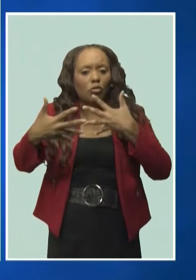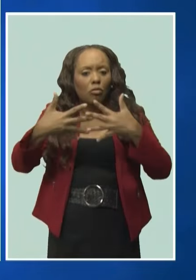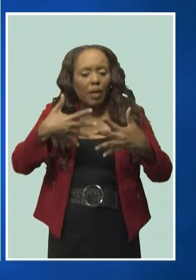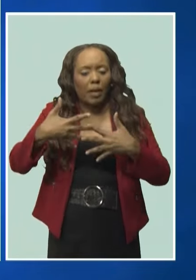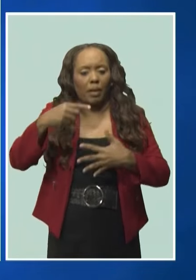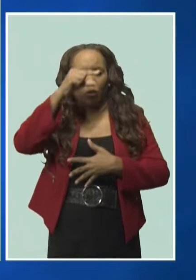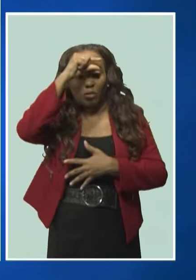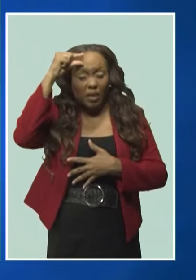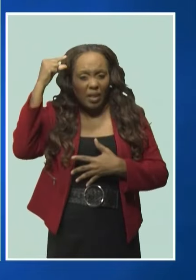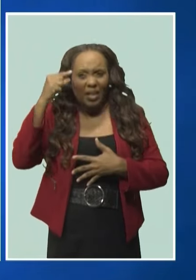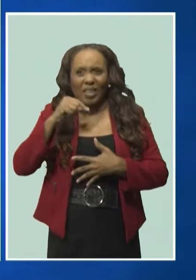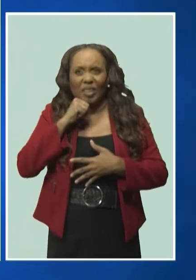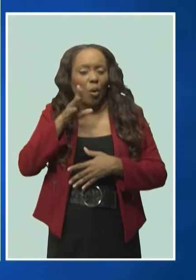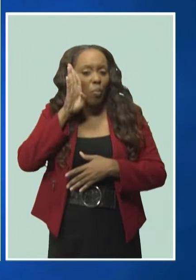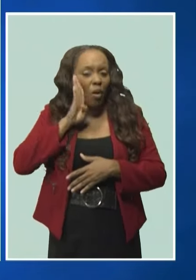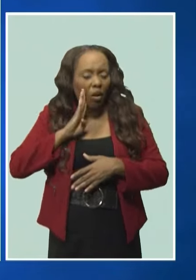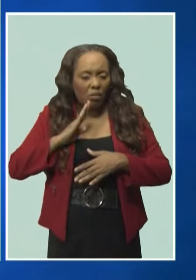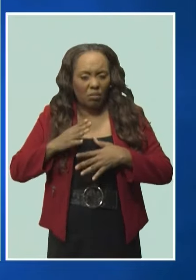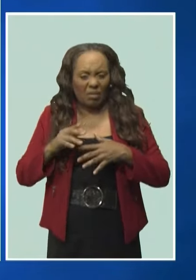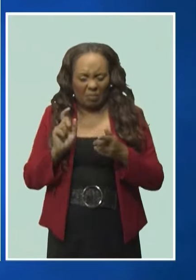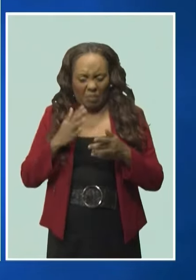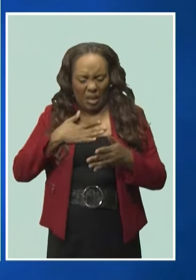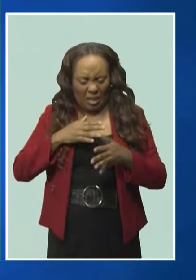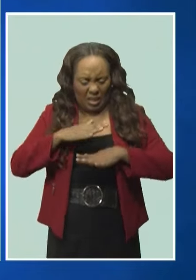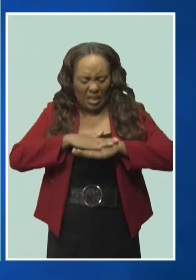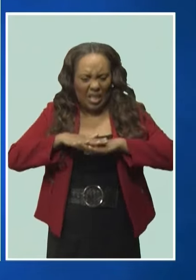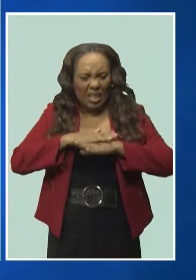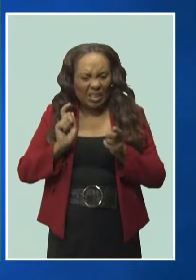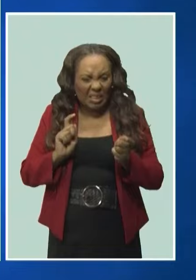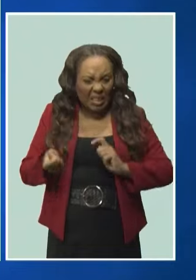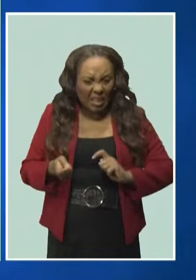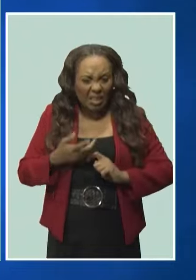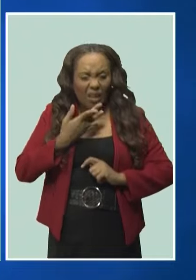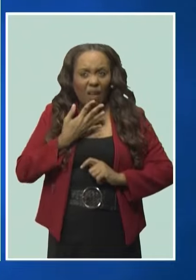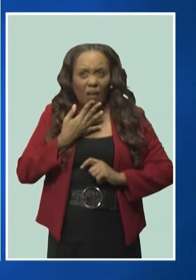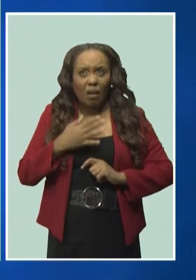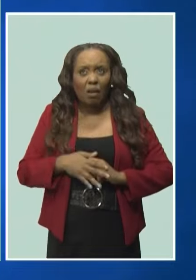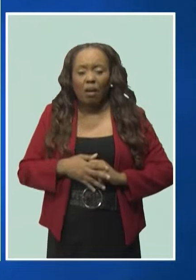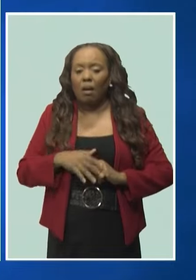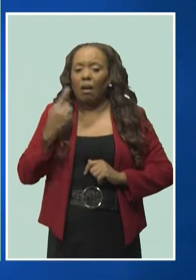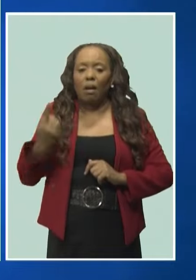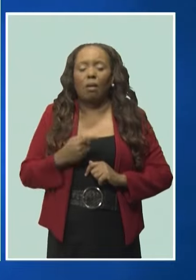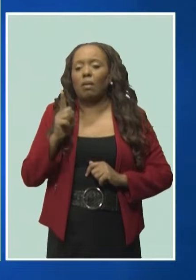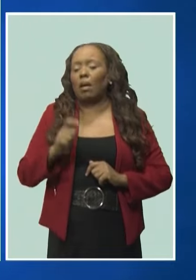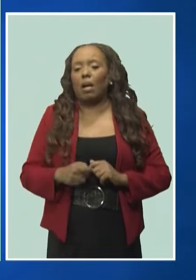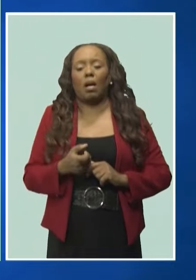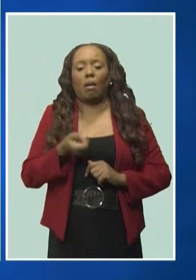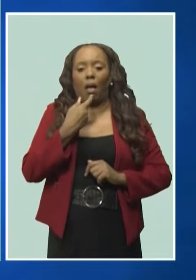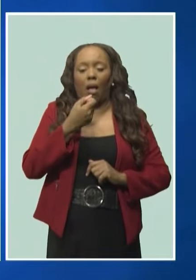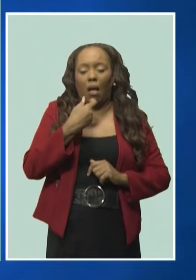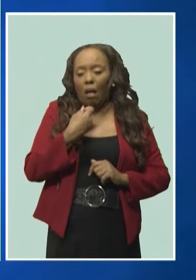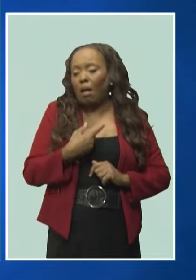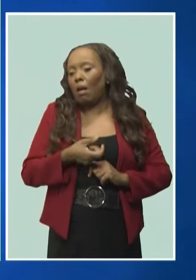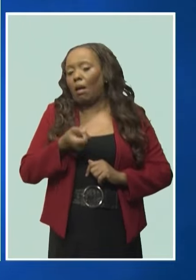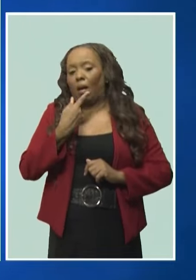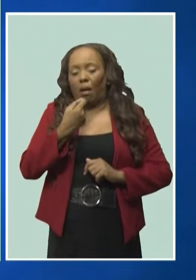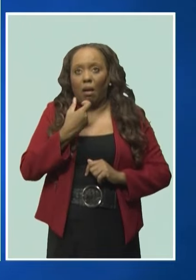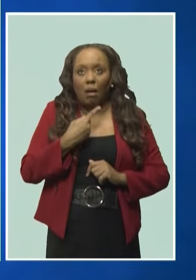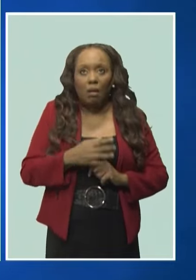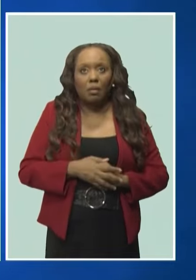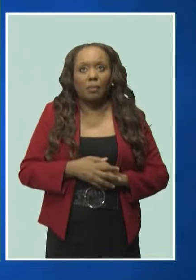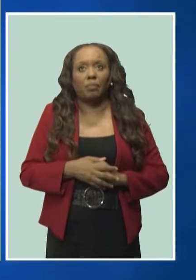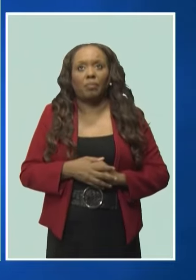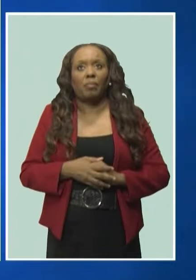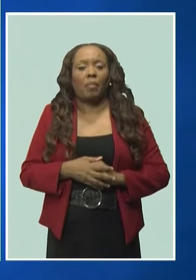or some antihistamine constantly all the time. And as a mother, that subtracts from me because when I'm dealing with my son, I'm either